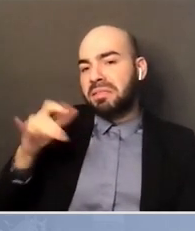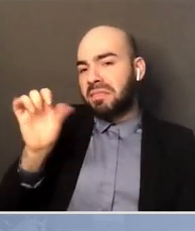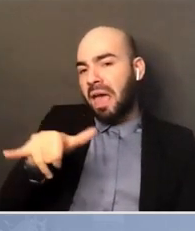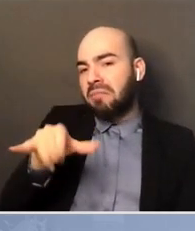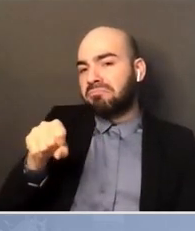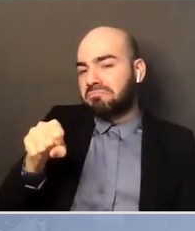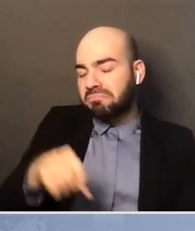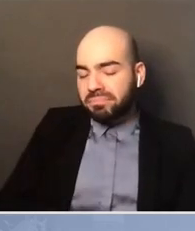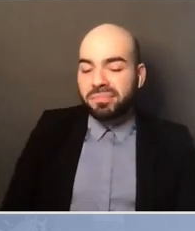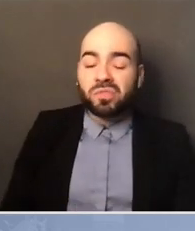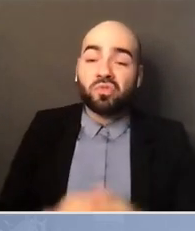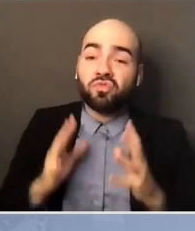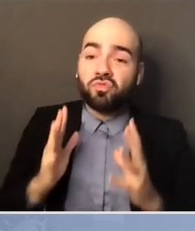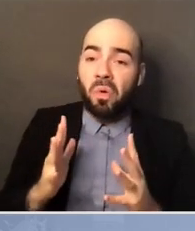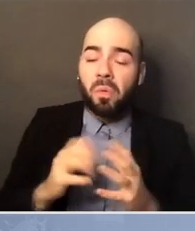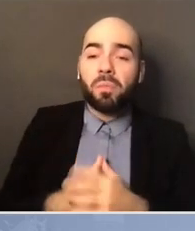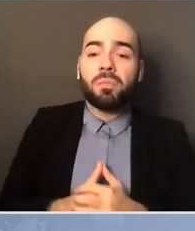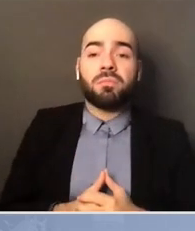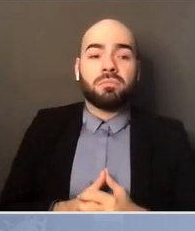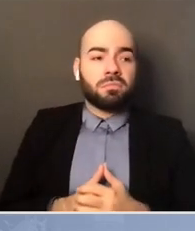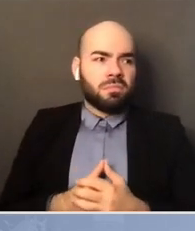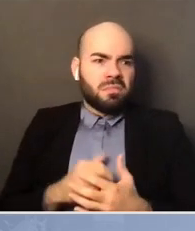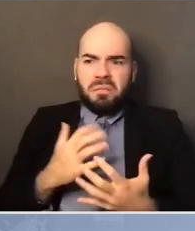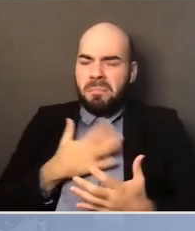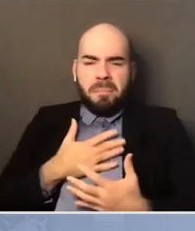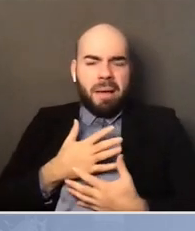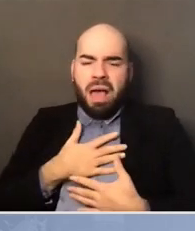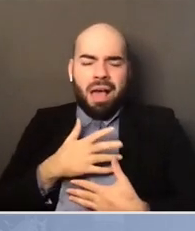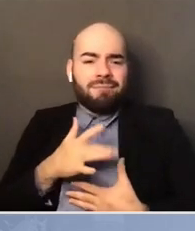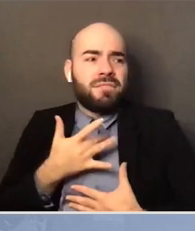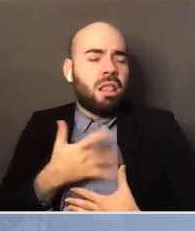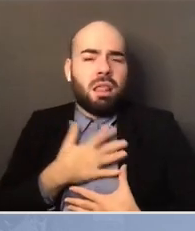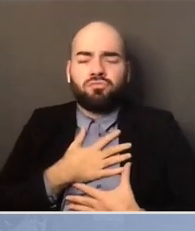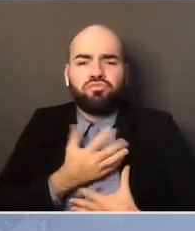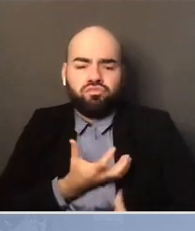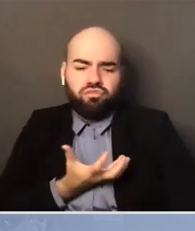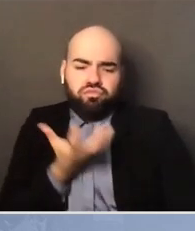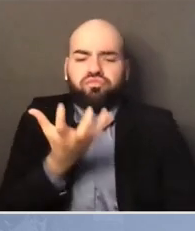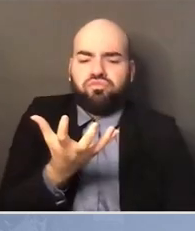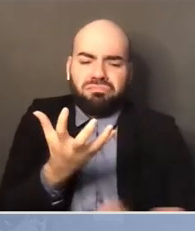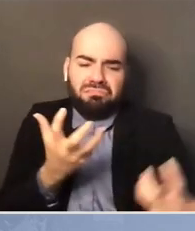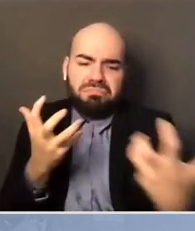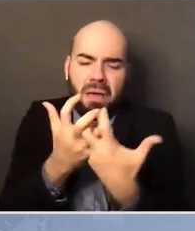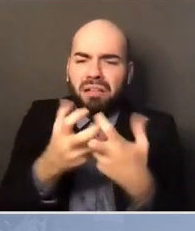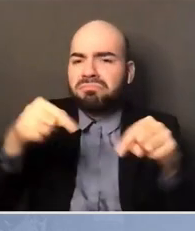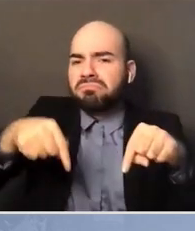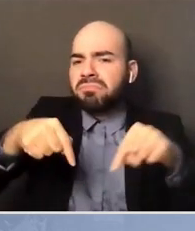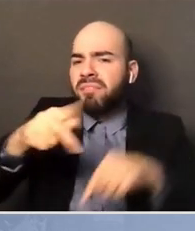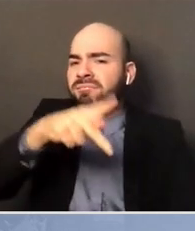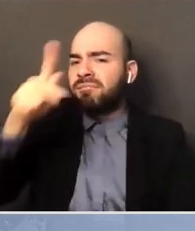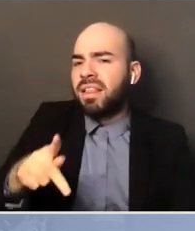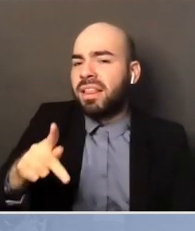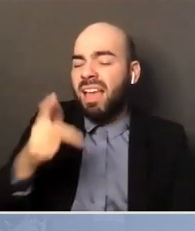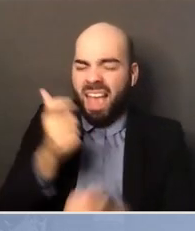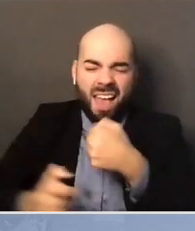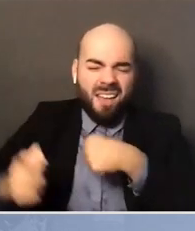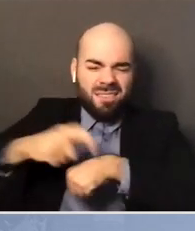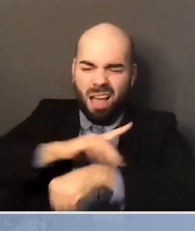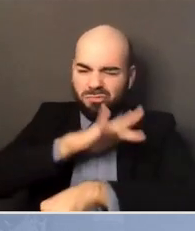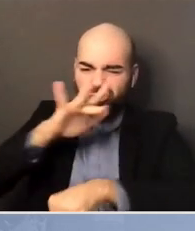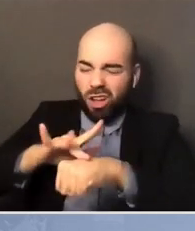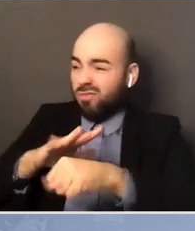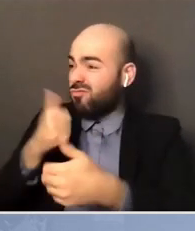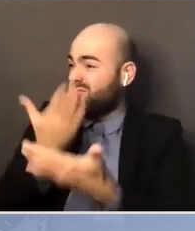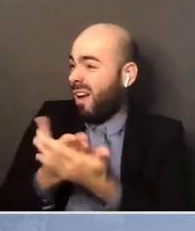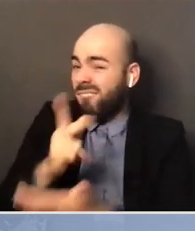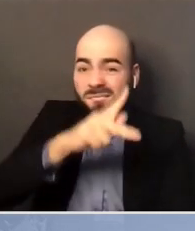So, so this is where our heart is. And, you know, when I come back to Philadelphia, I'm always reminded. And this